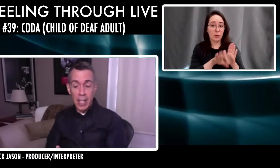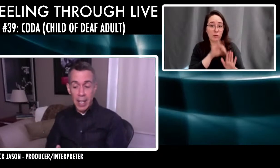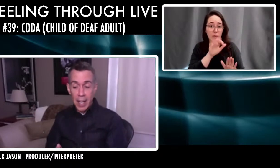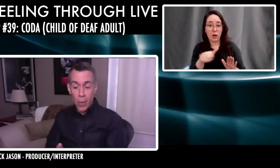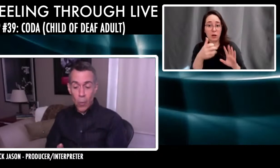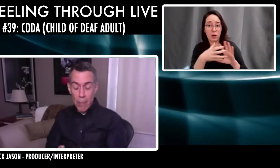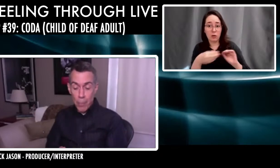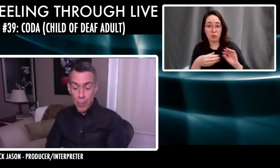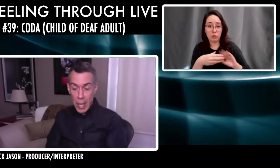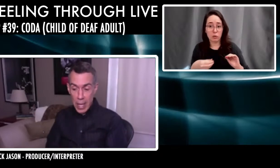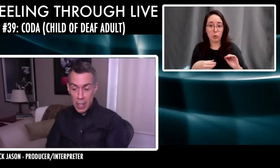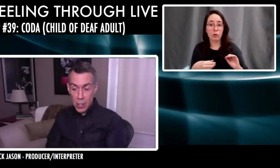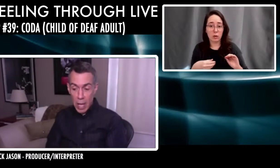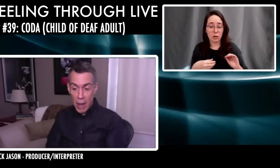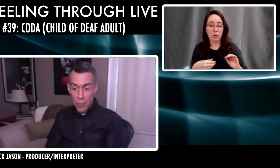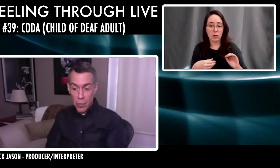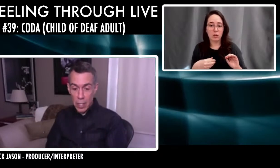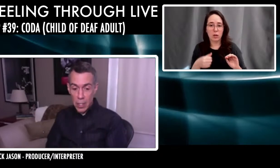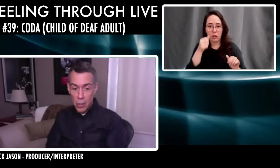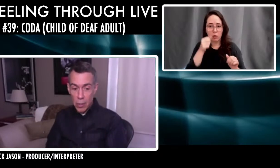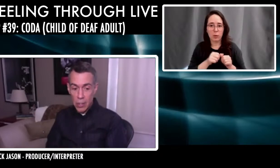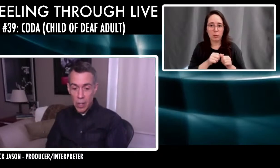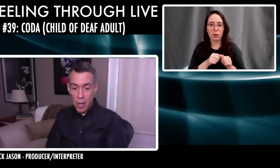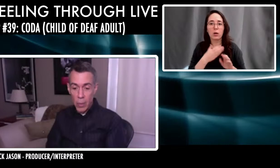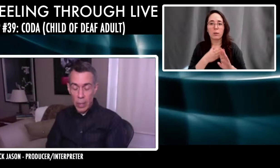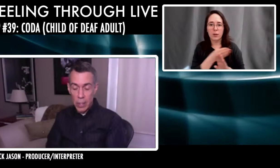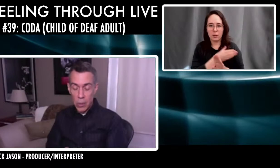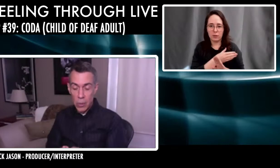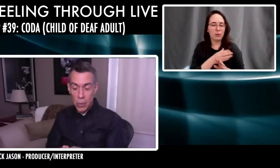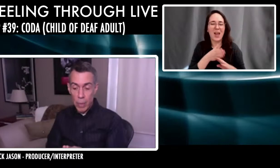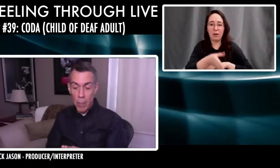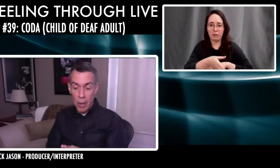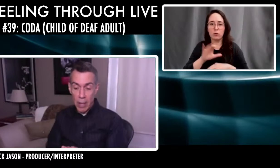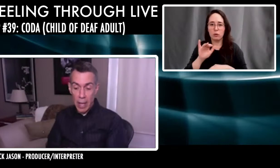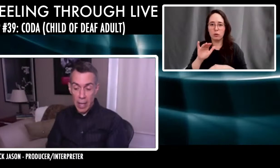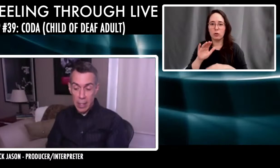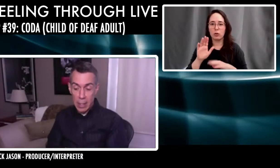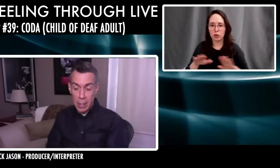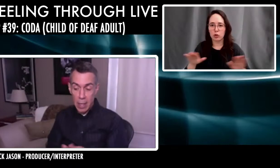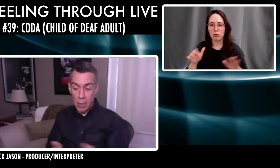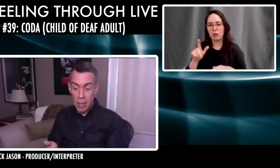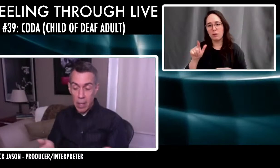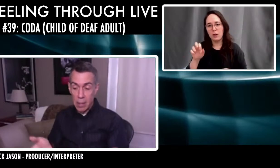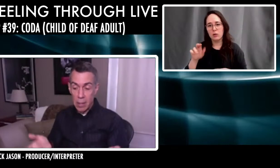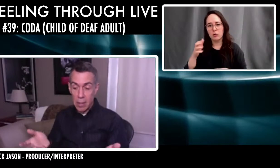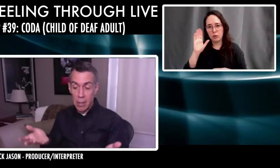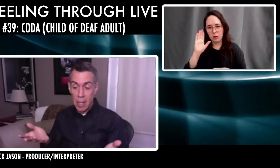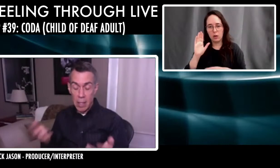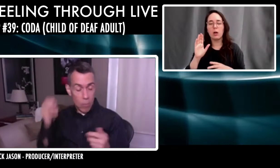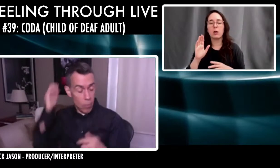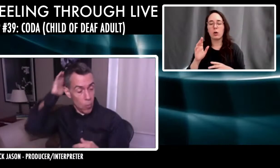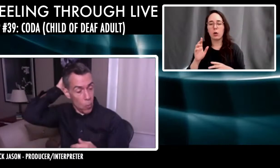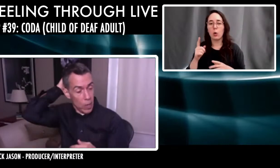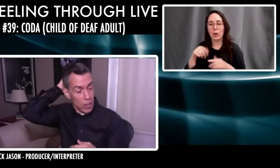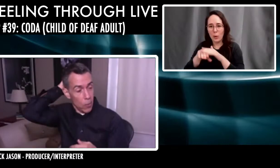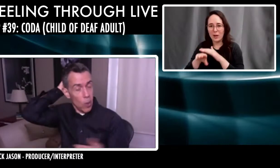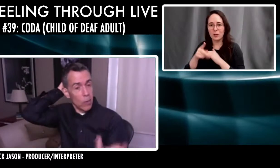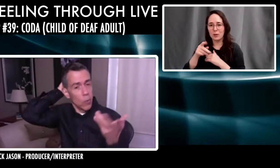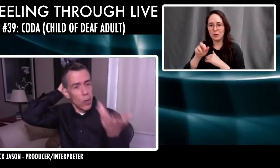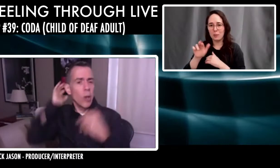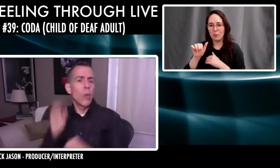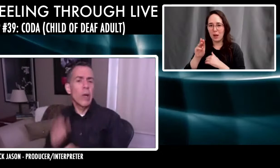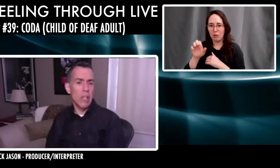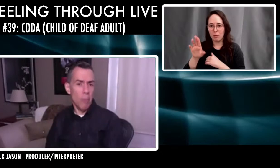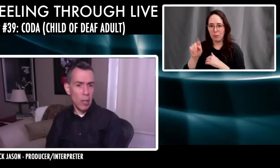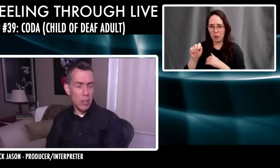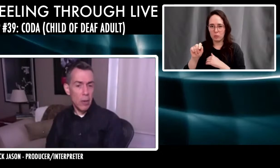first thing we pitched after she did children, lesser God, we went into Paramount and I, they, they, they said, what do you, what,